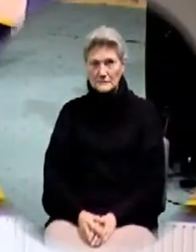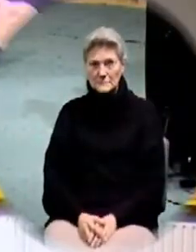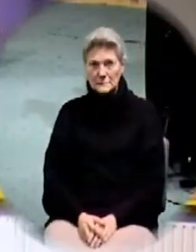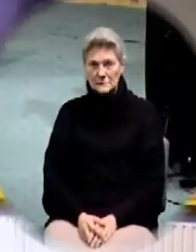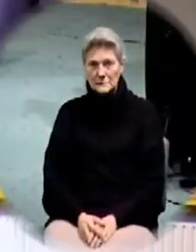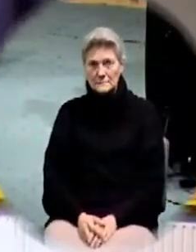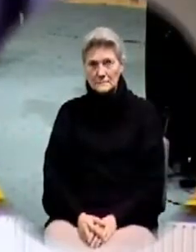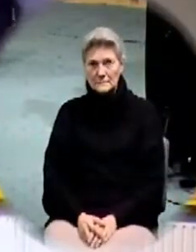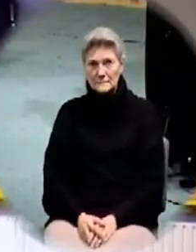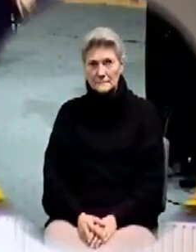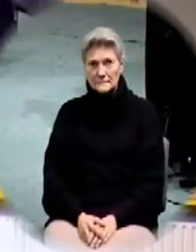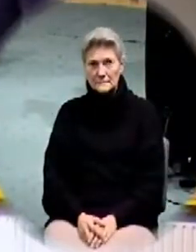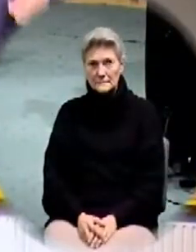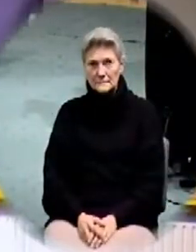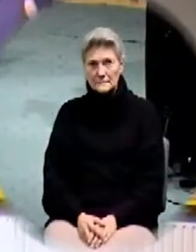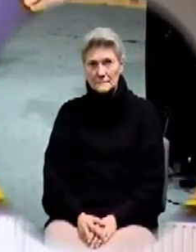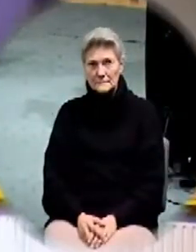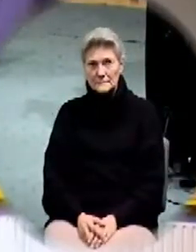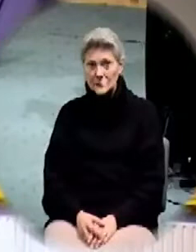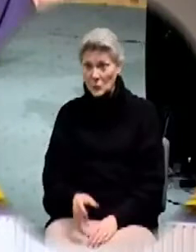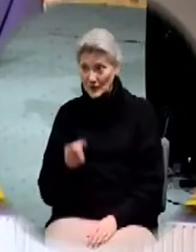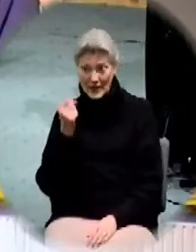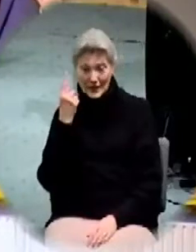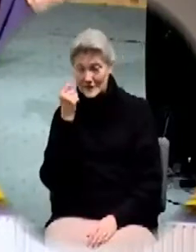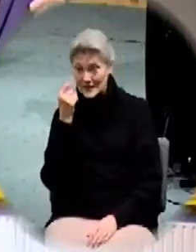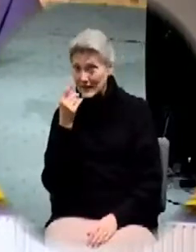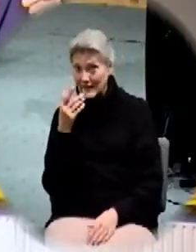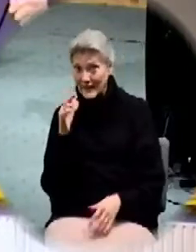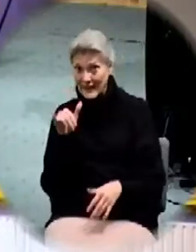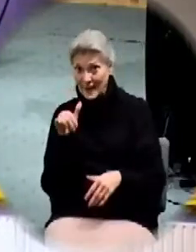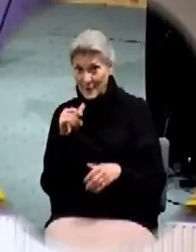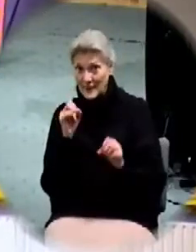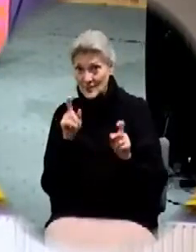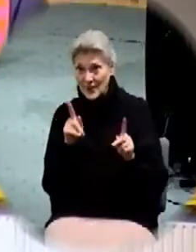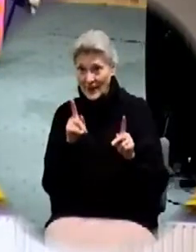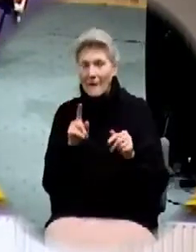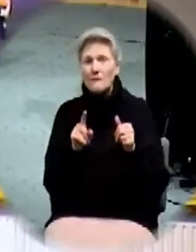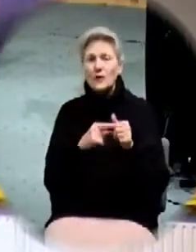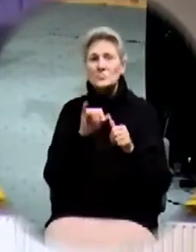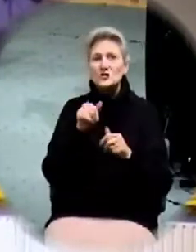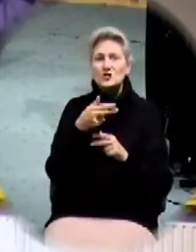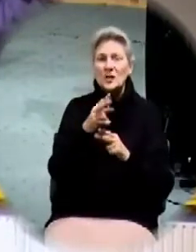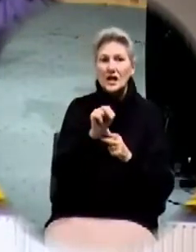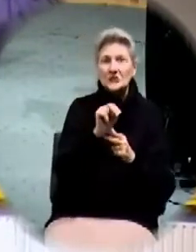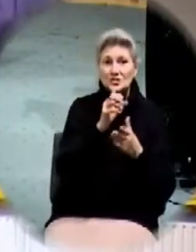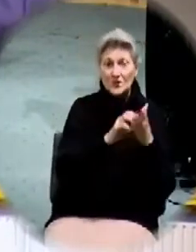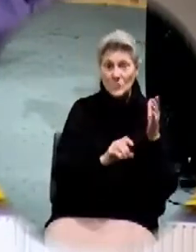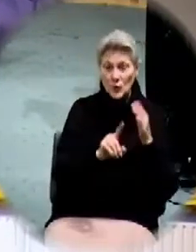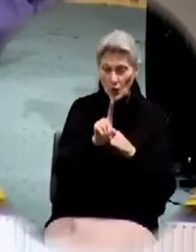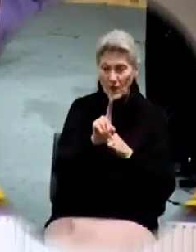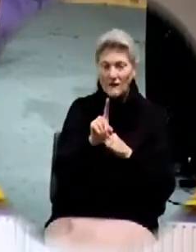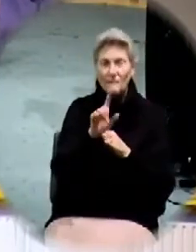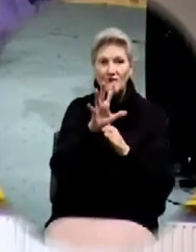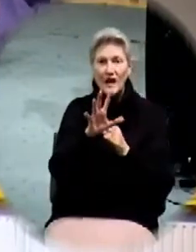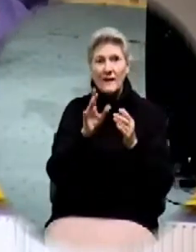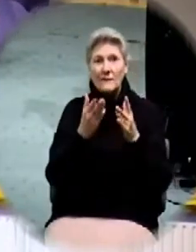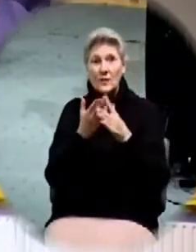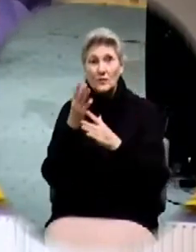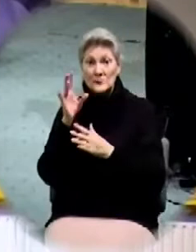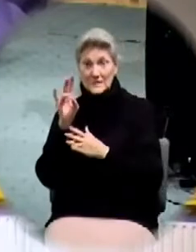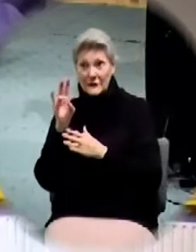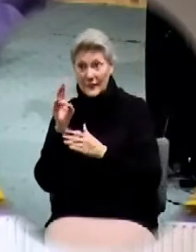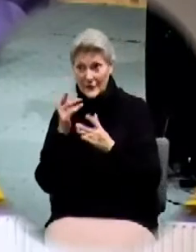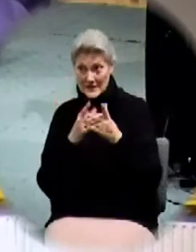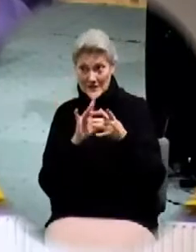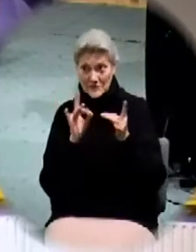man you're not getting that yet but that's okay first John chapter one verses five through seven this then is the message which we have heard of him